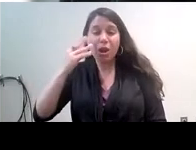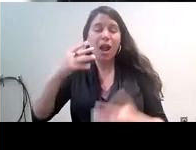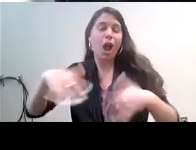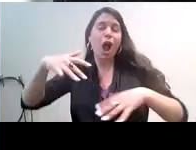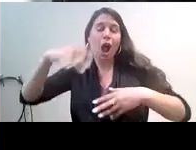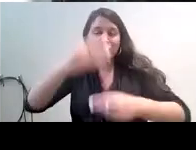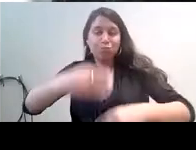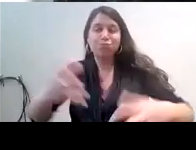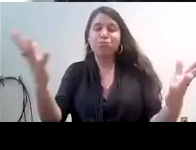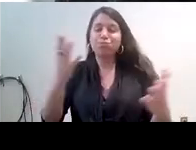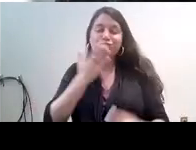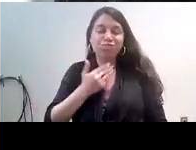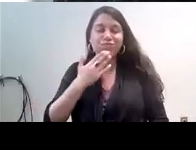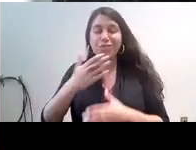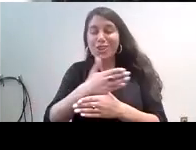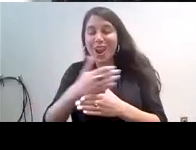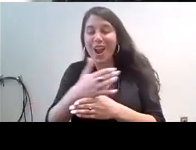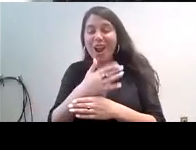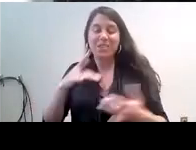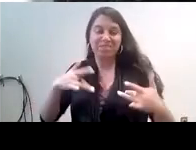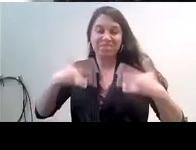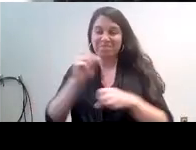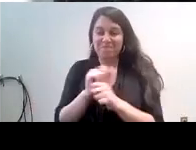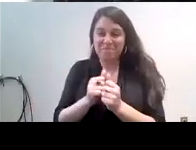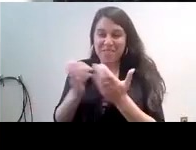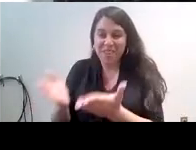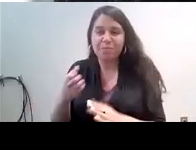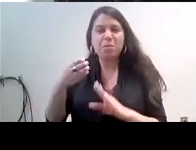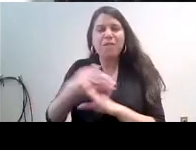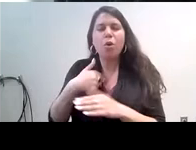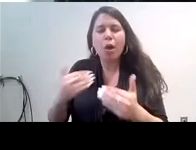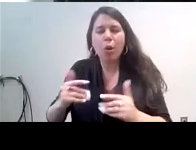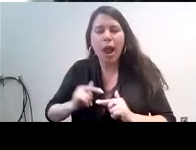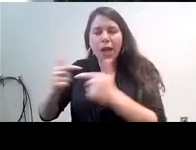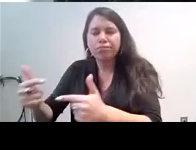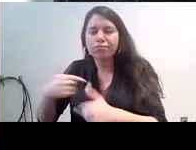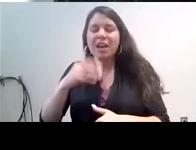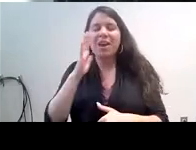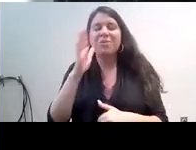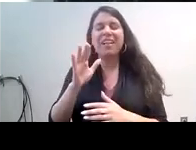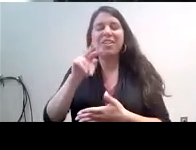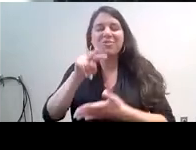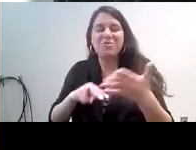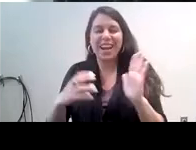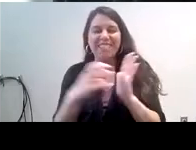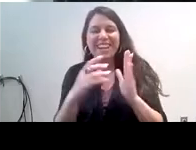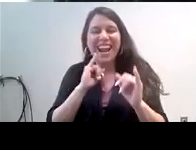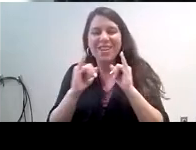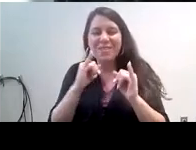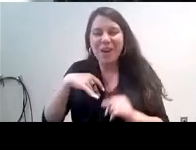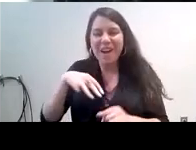delight to work with. Before I hand it over to Danny, let me just read a bit from an interview that I pulled from the web